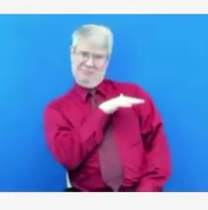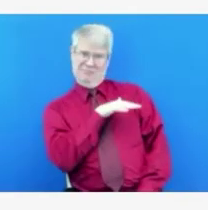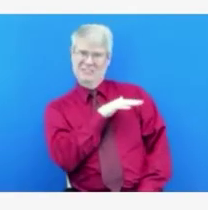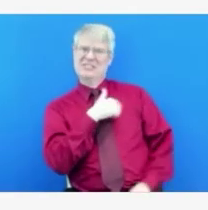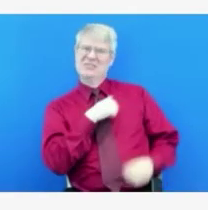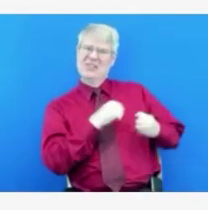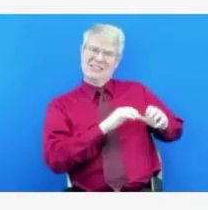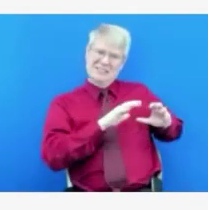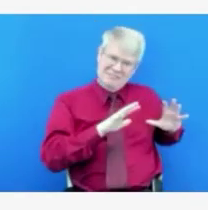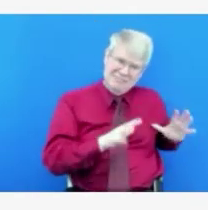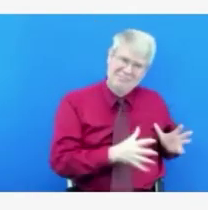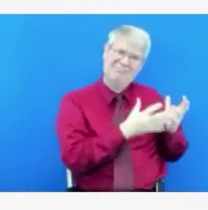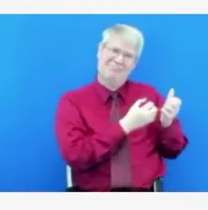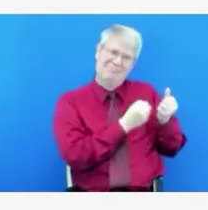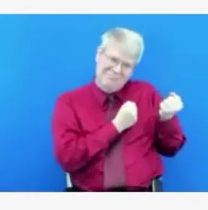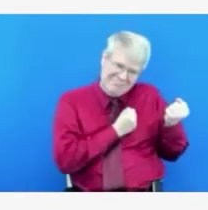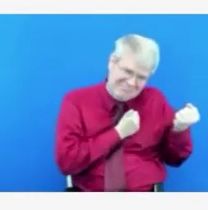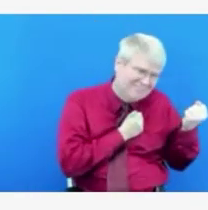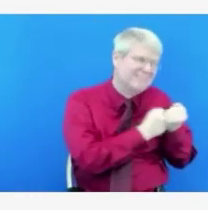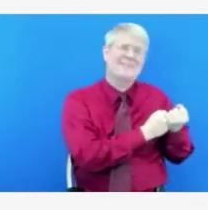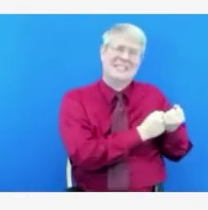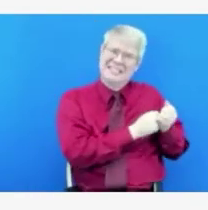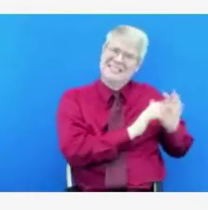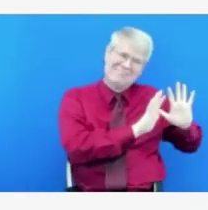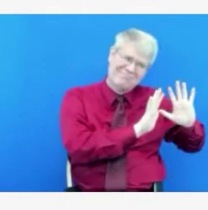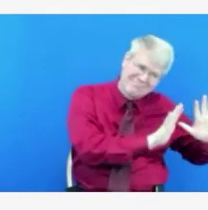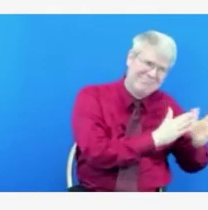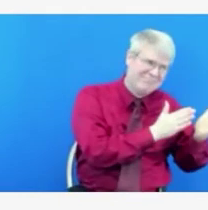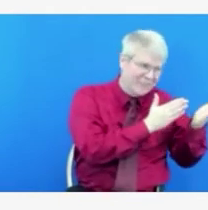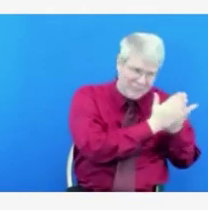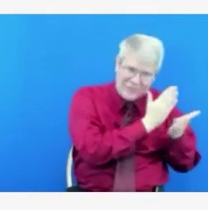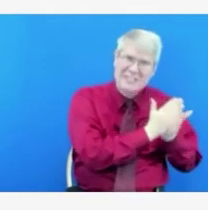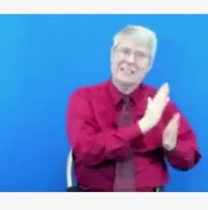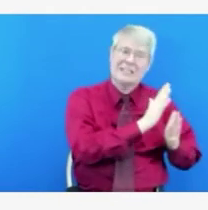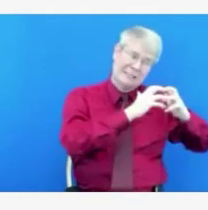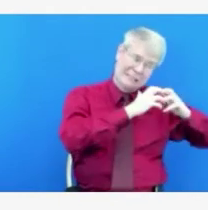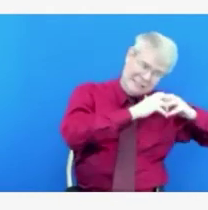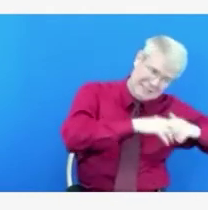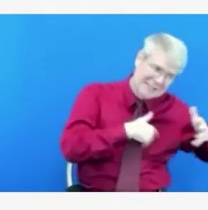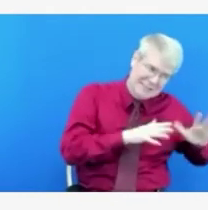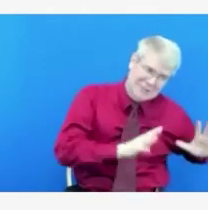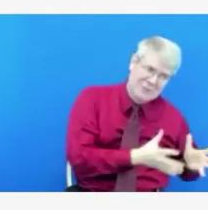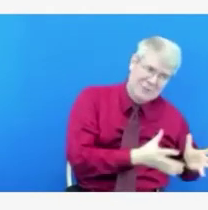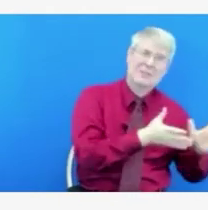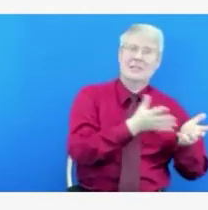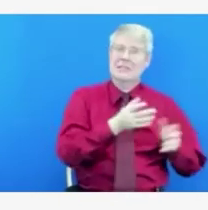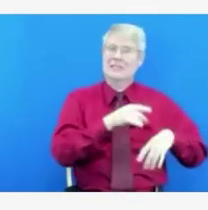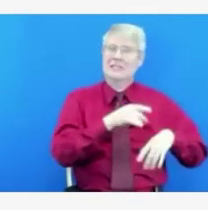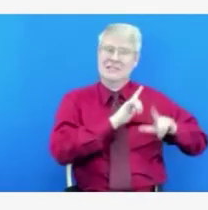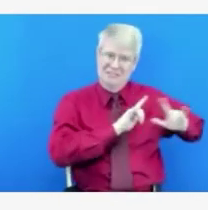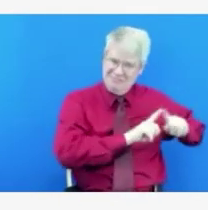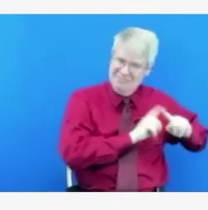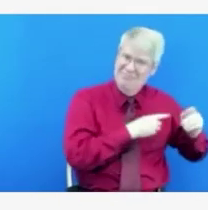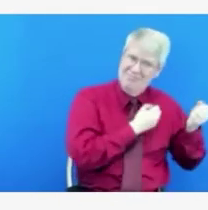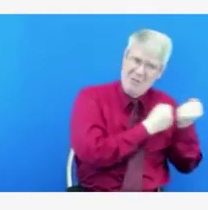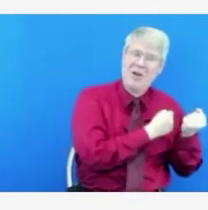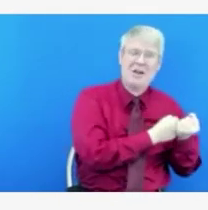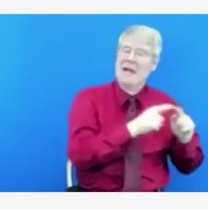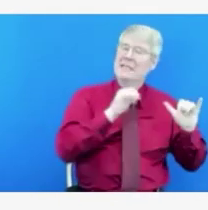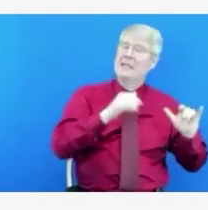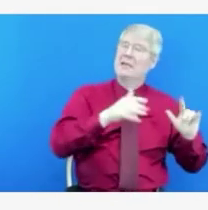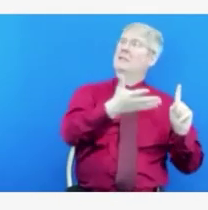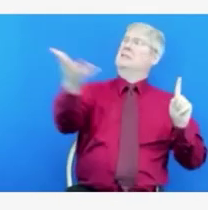The last thing that I want to touch on, then, is how to stay healthy for the general public and, frankly, for each of you,